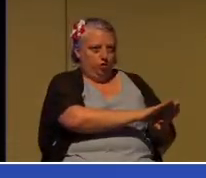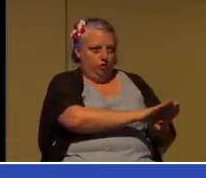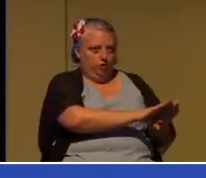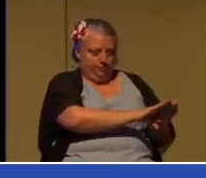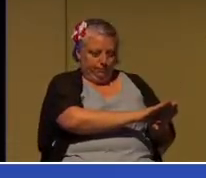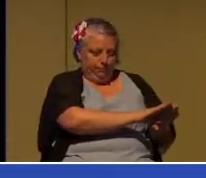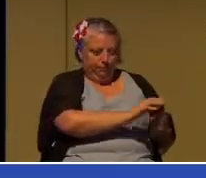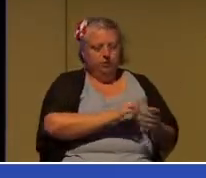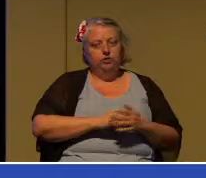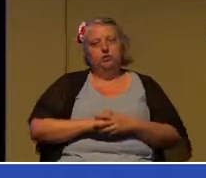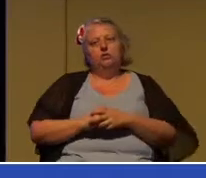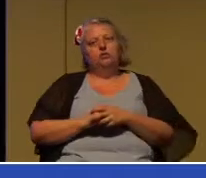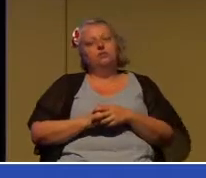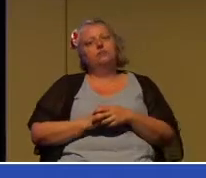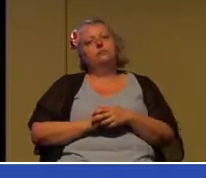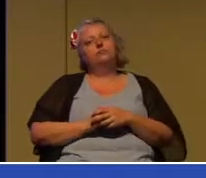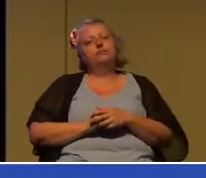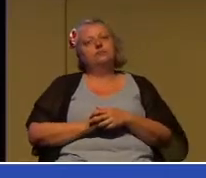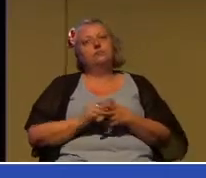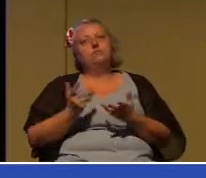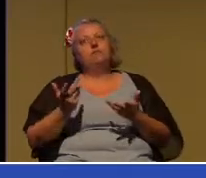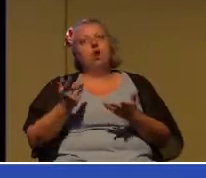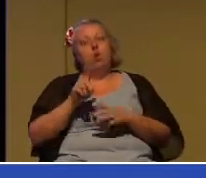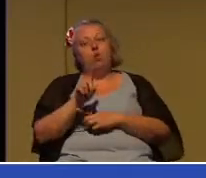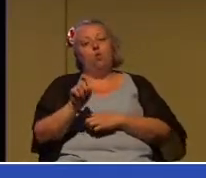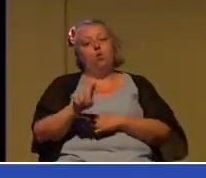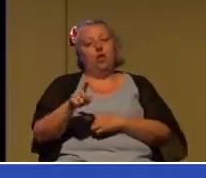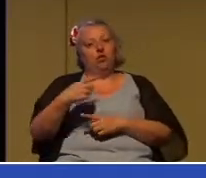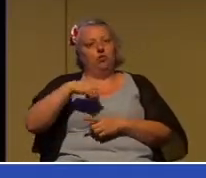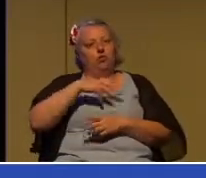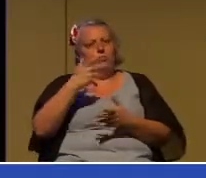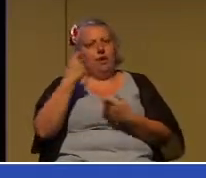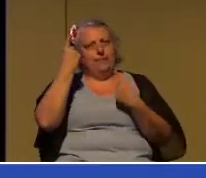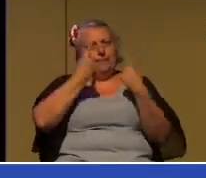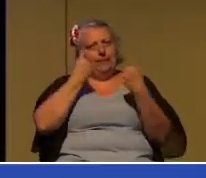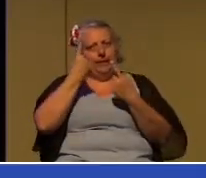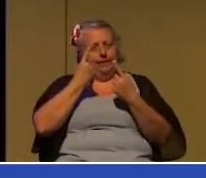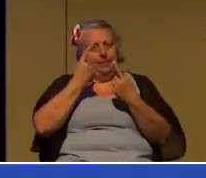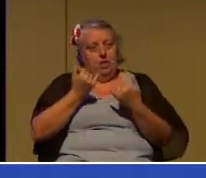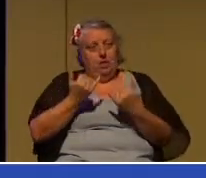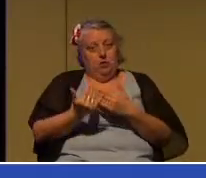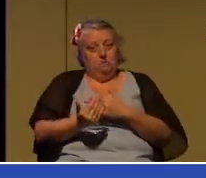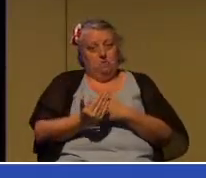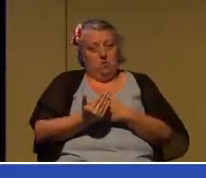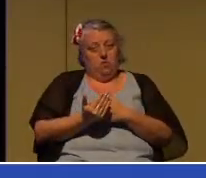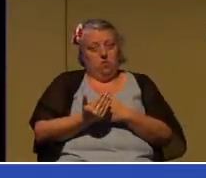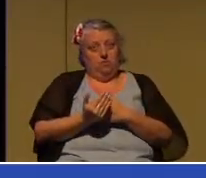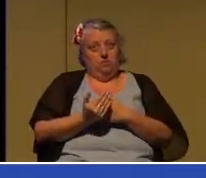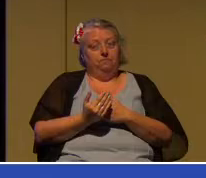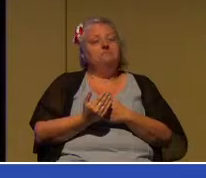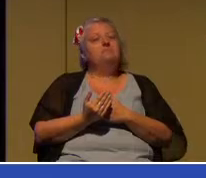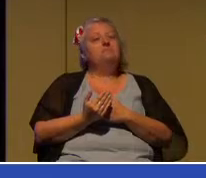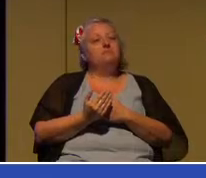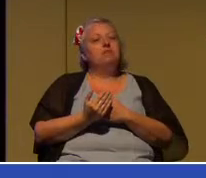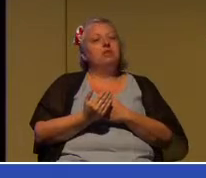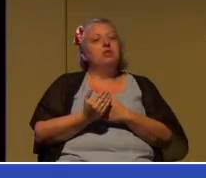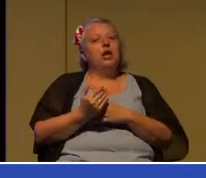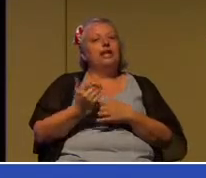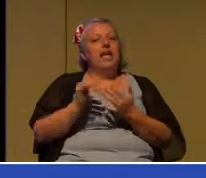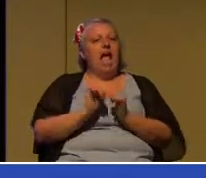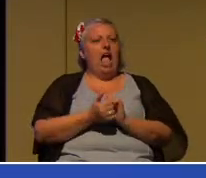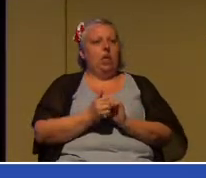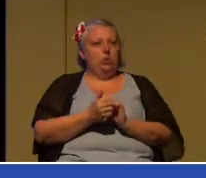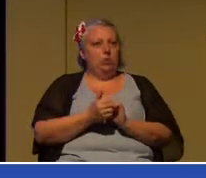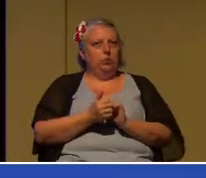question that we want to try to consider in the time that we have this morning is how can we best do that? And I have three very quick practical suggestions for